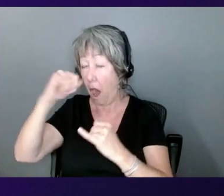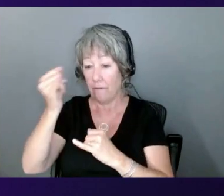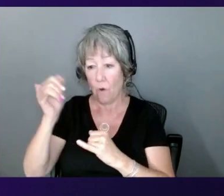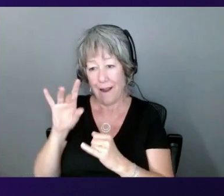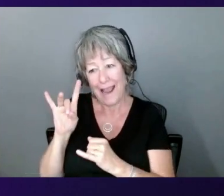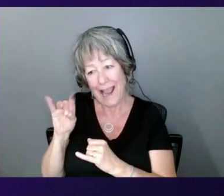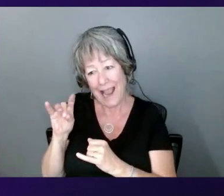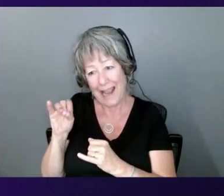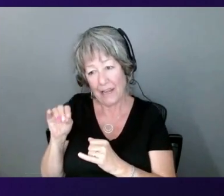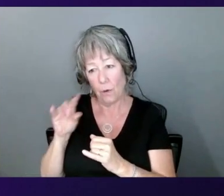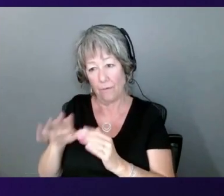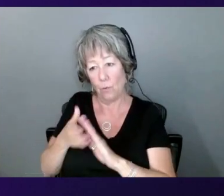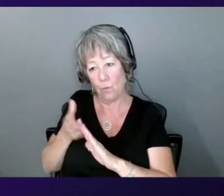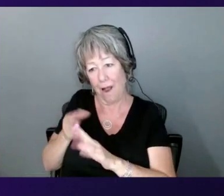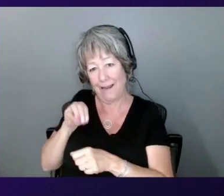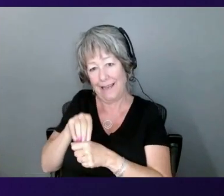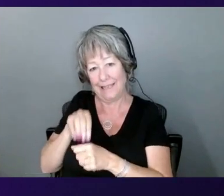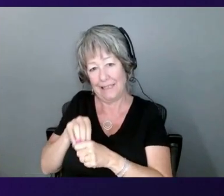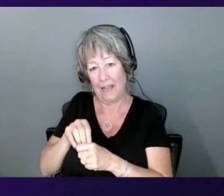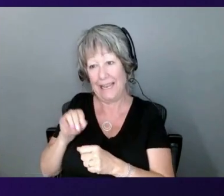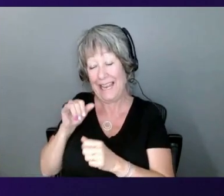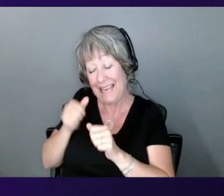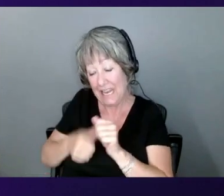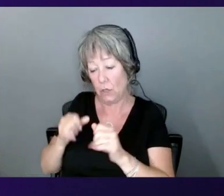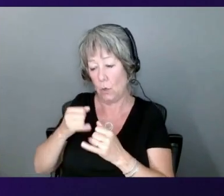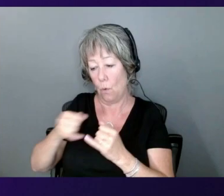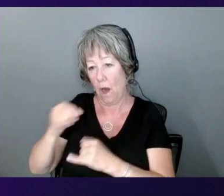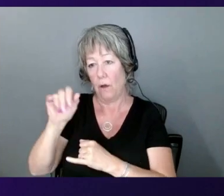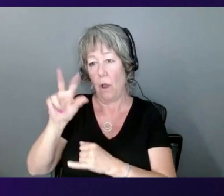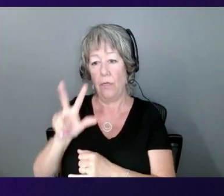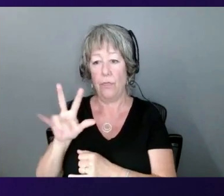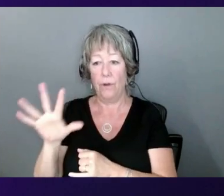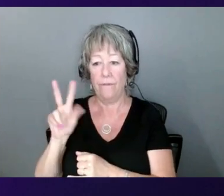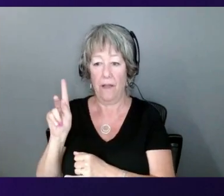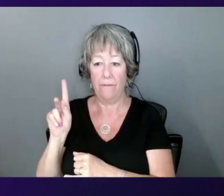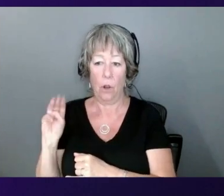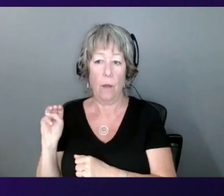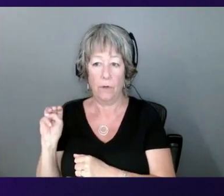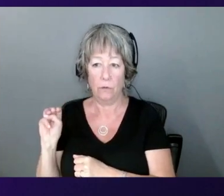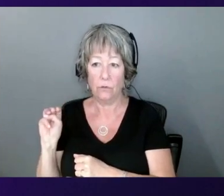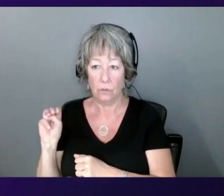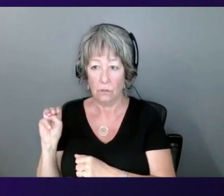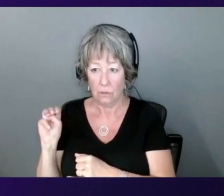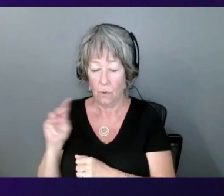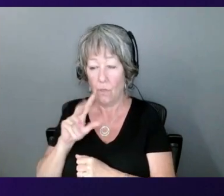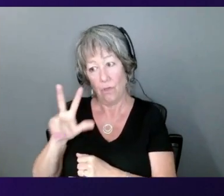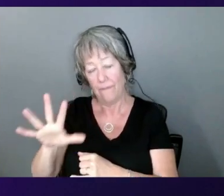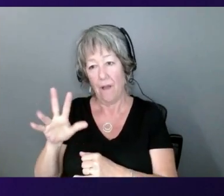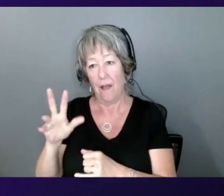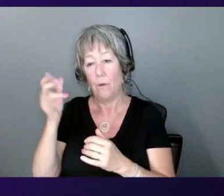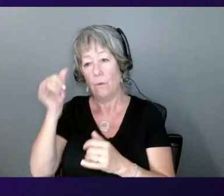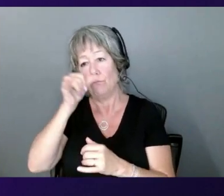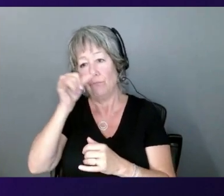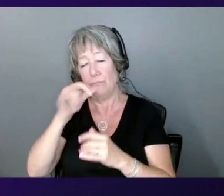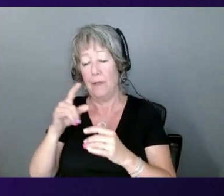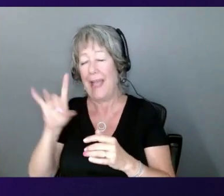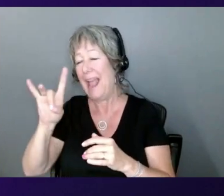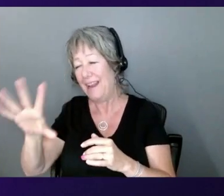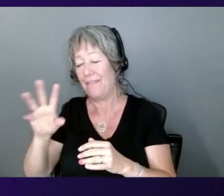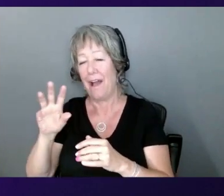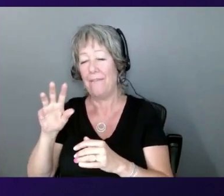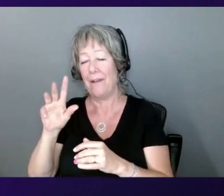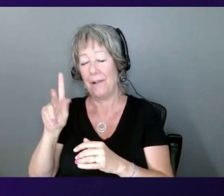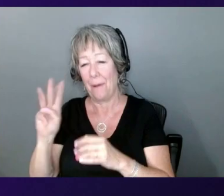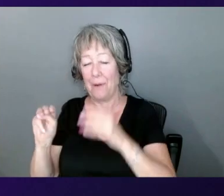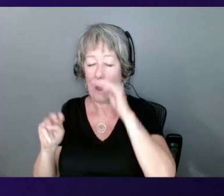inside the house is 35 kilometers or 25 miles. And that house, the footprint of the house is no